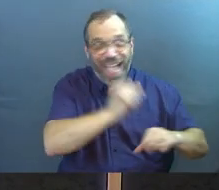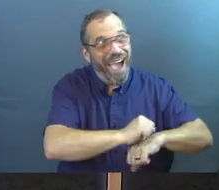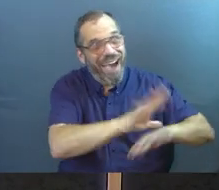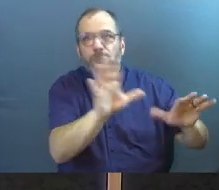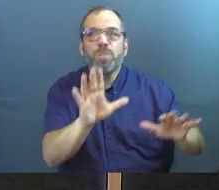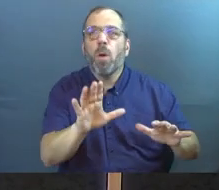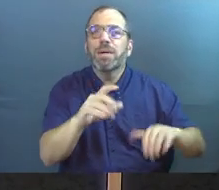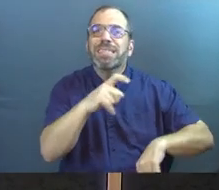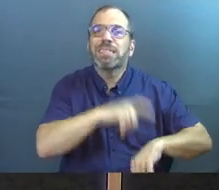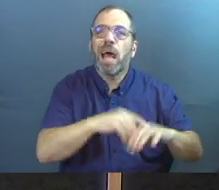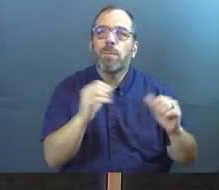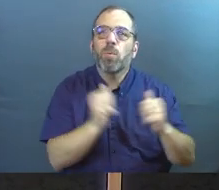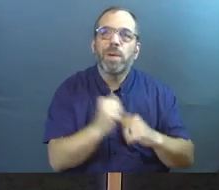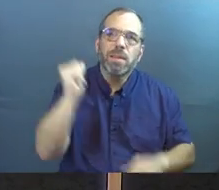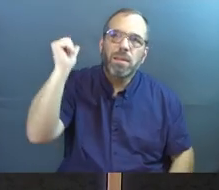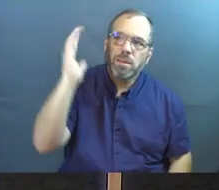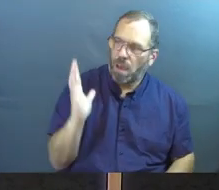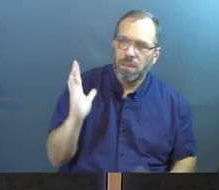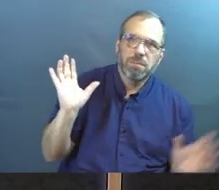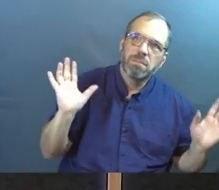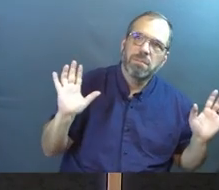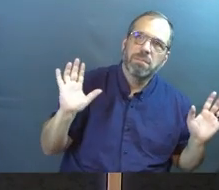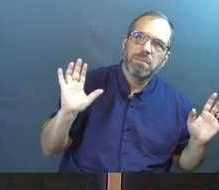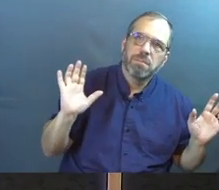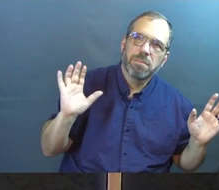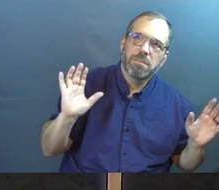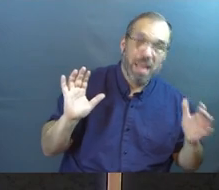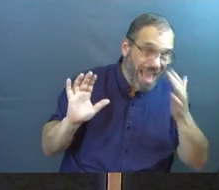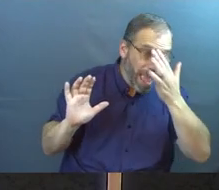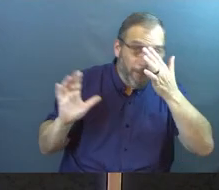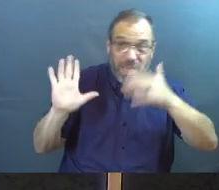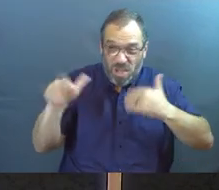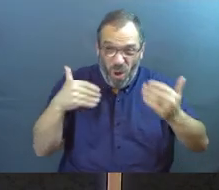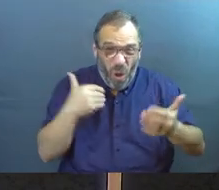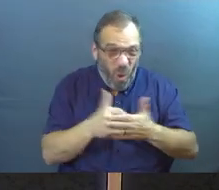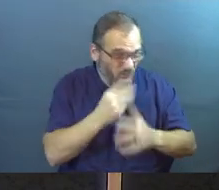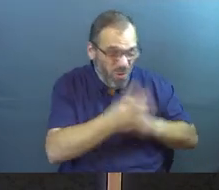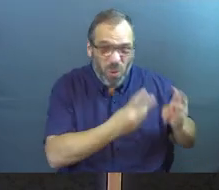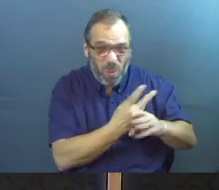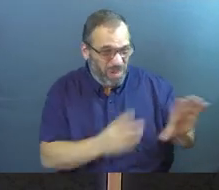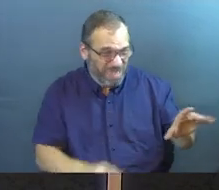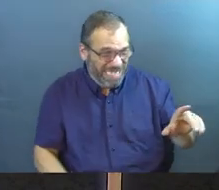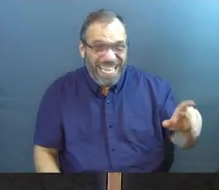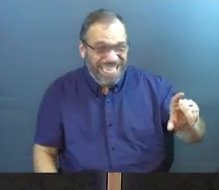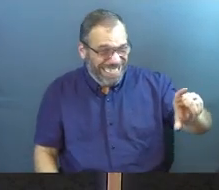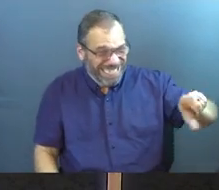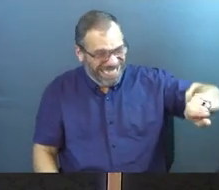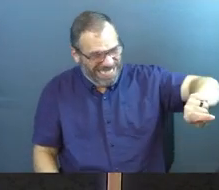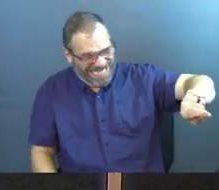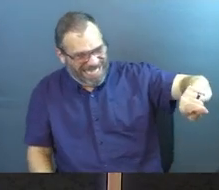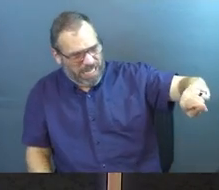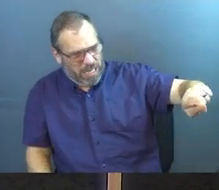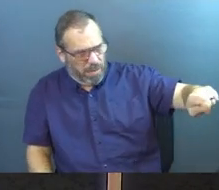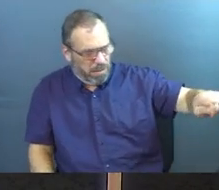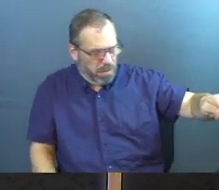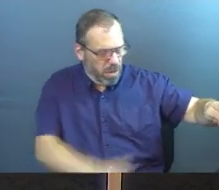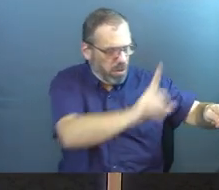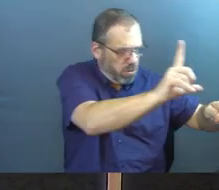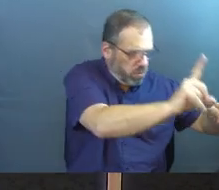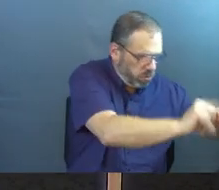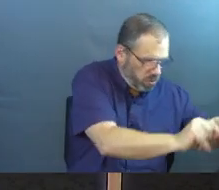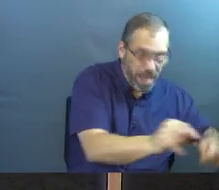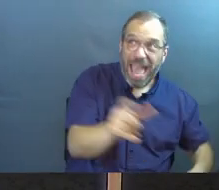I'm just going to spend some time with God. I'm going to try and dial down the volume of this world and try to dial up the